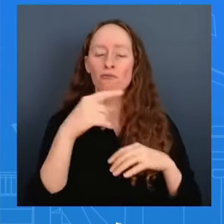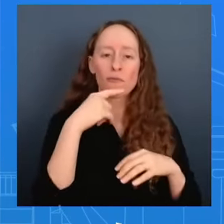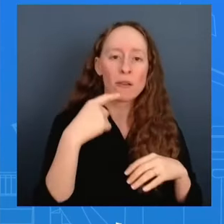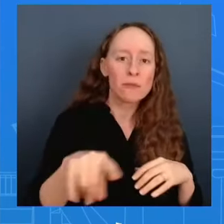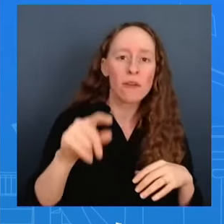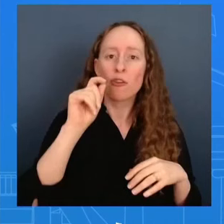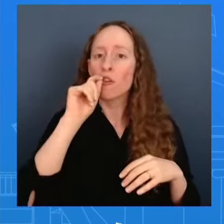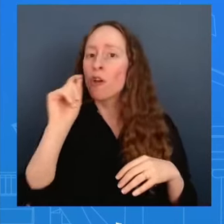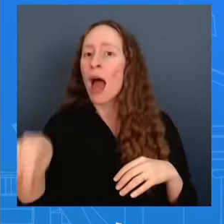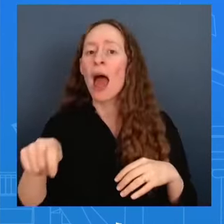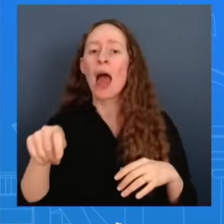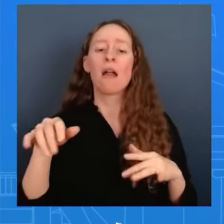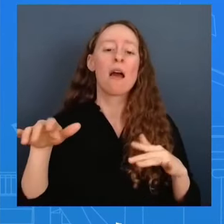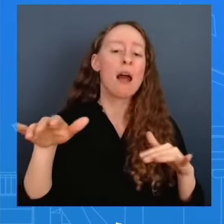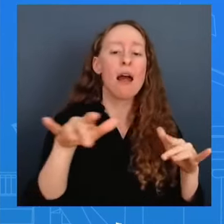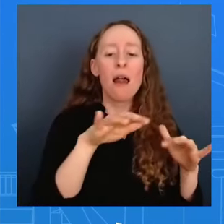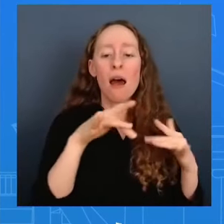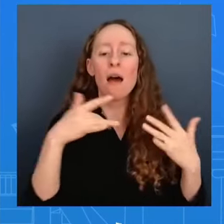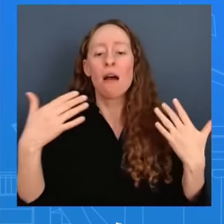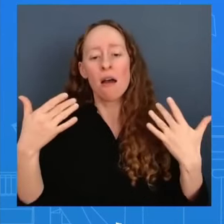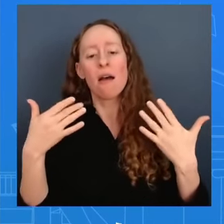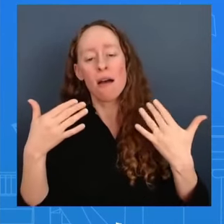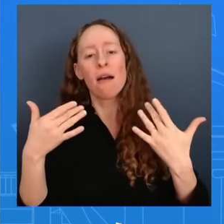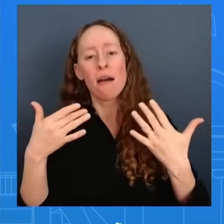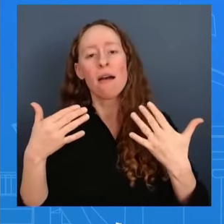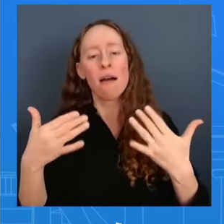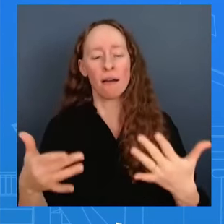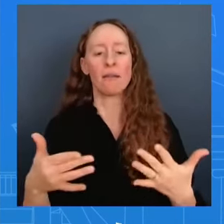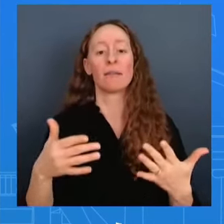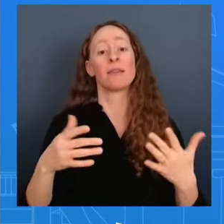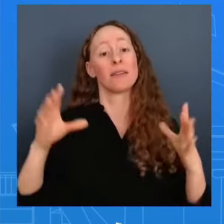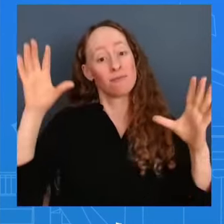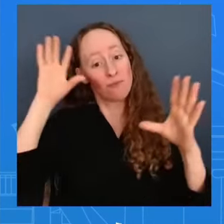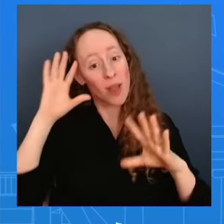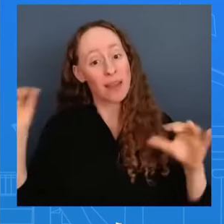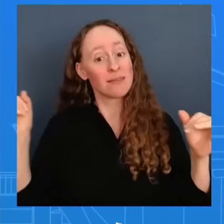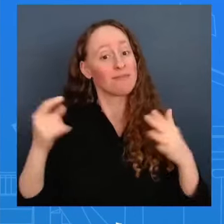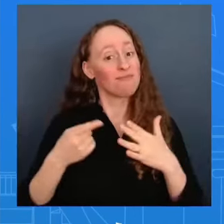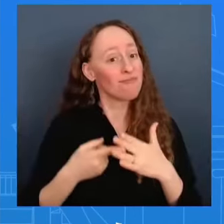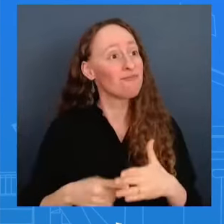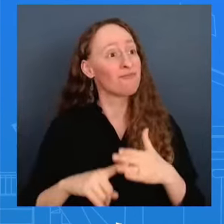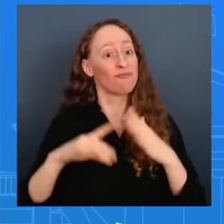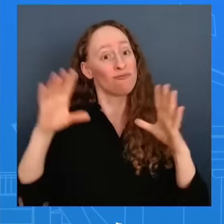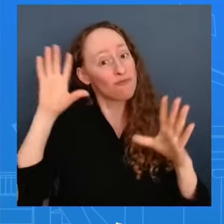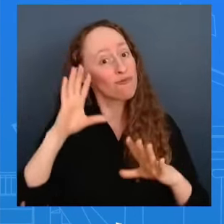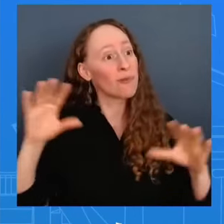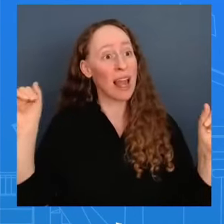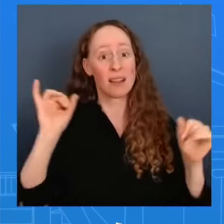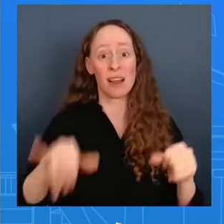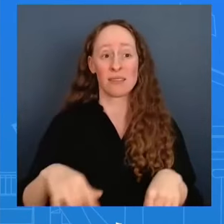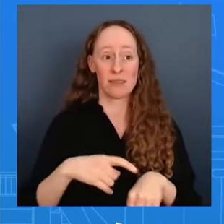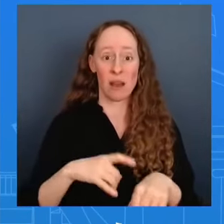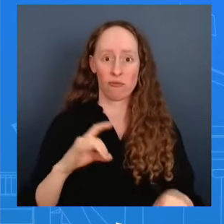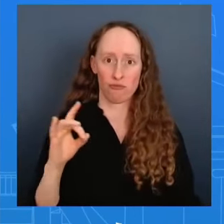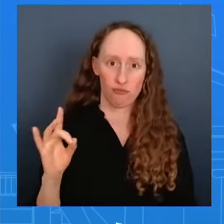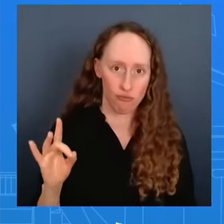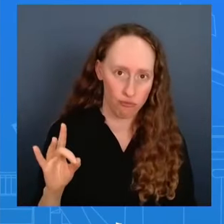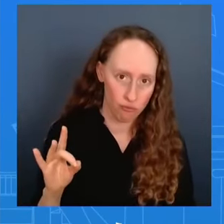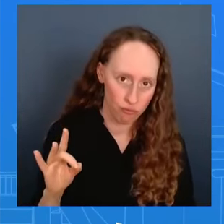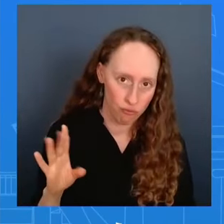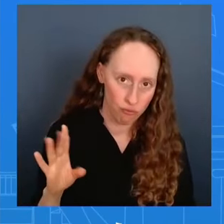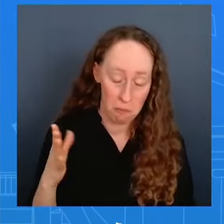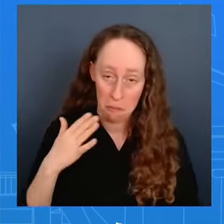had a lot to deal with when he walked in a lot a lot of crises and this is a president that took that very very